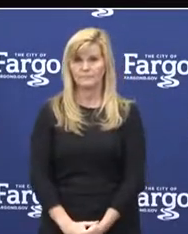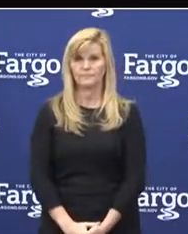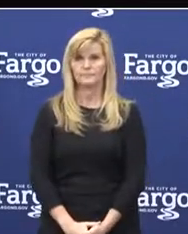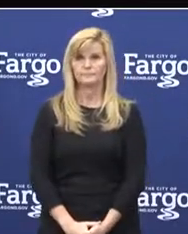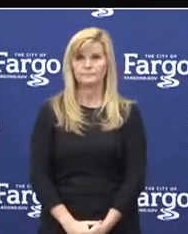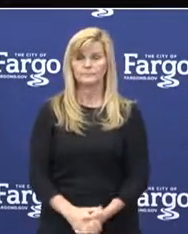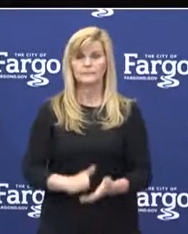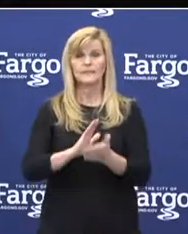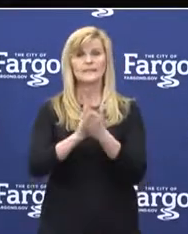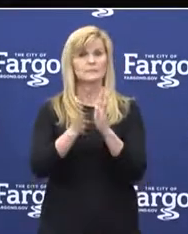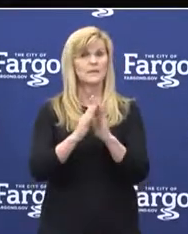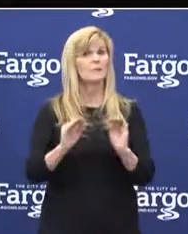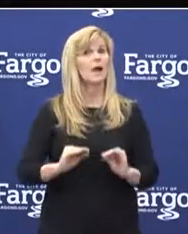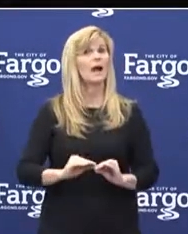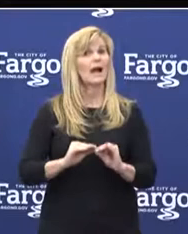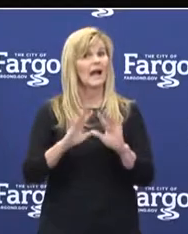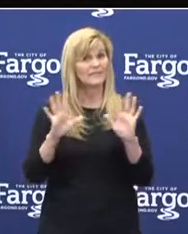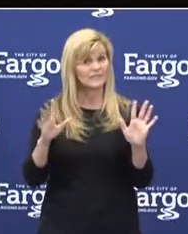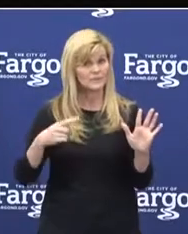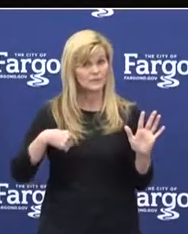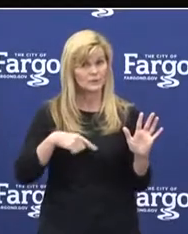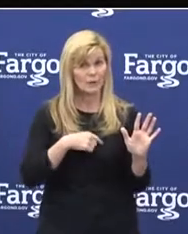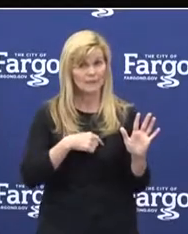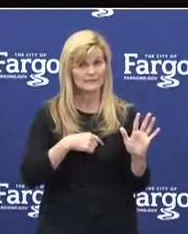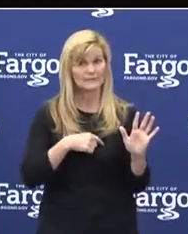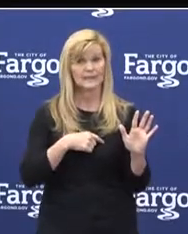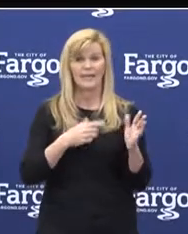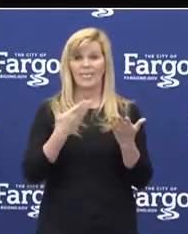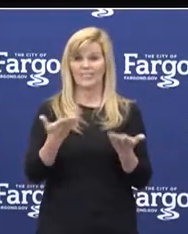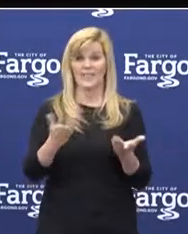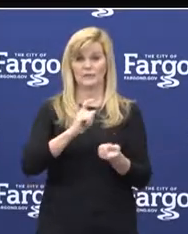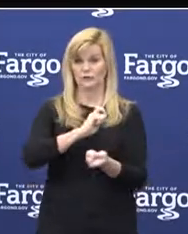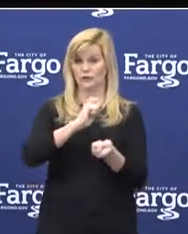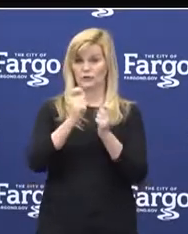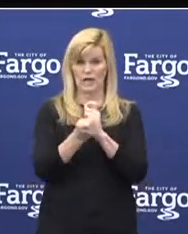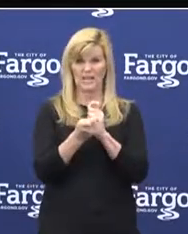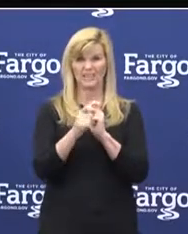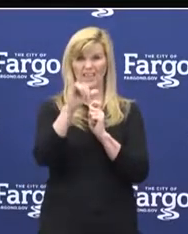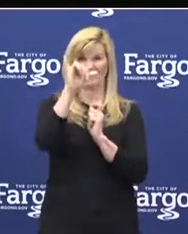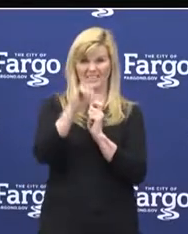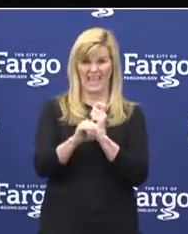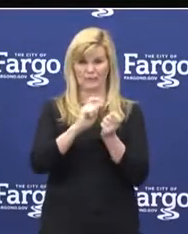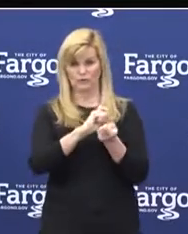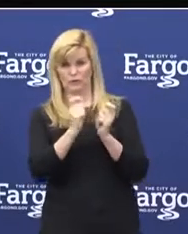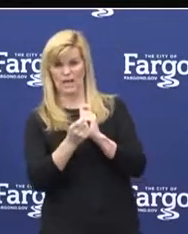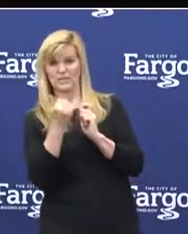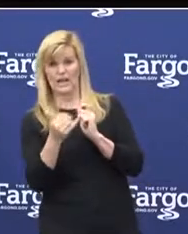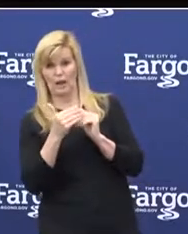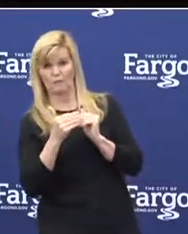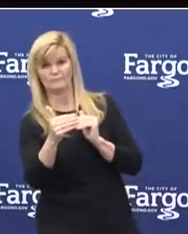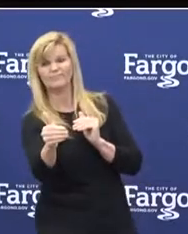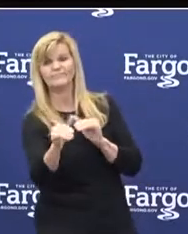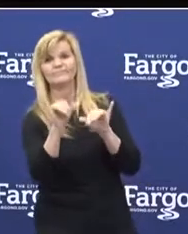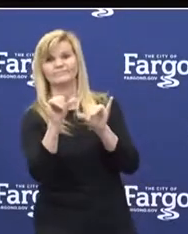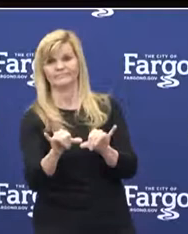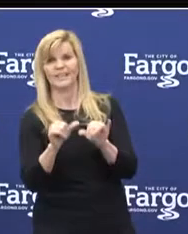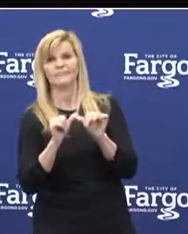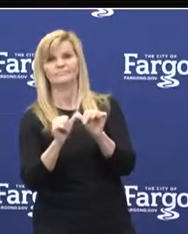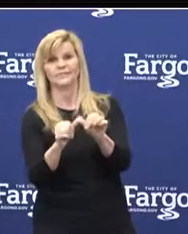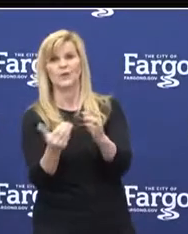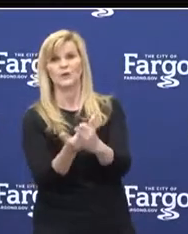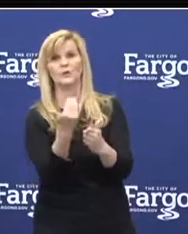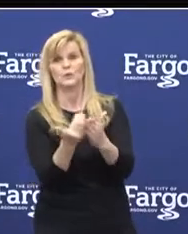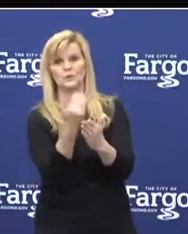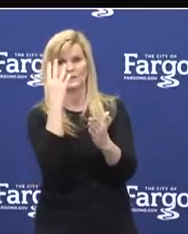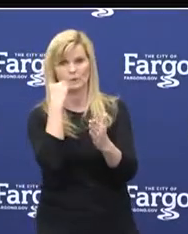It's become obvious to us that we're going to be living in a new reality, this world of COVID-19 for some time. So the question